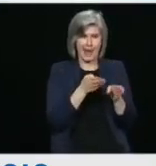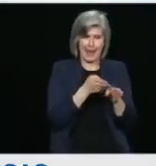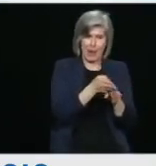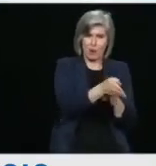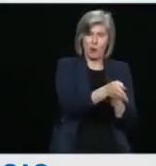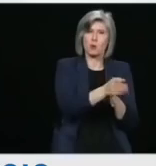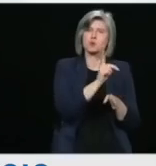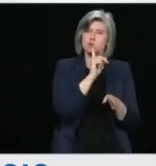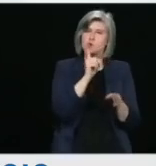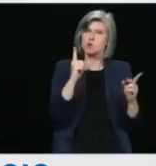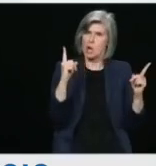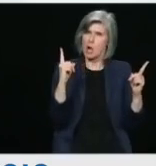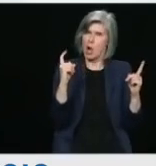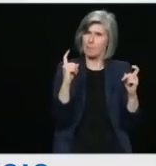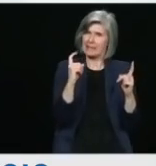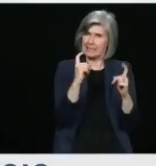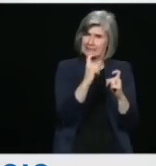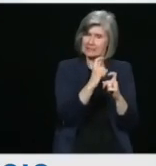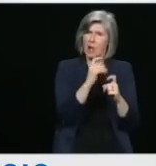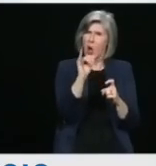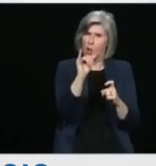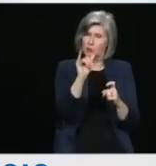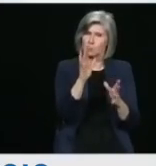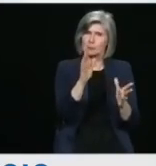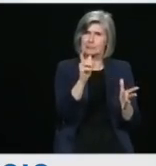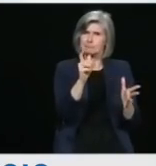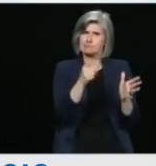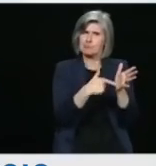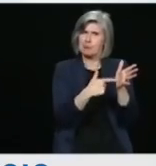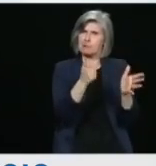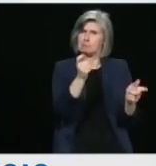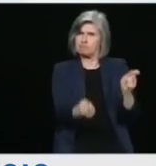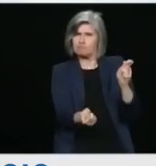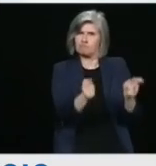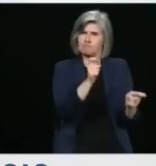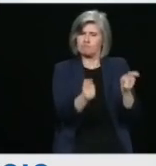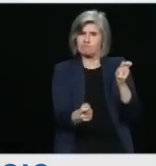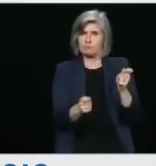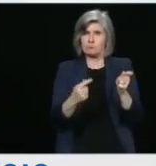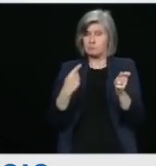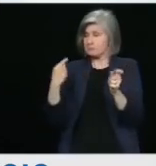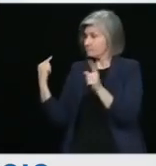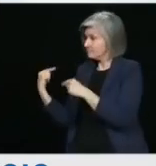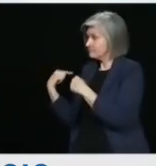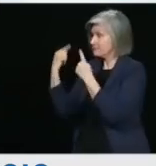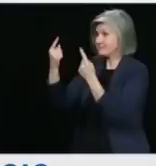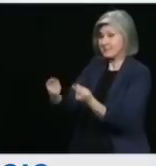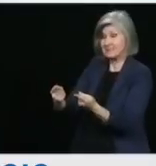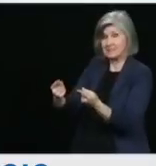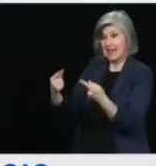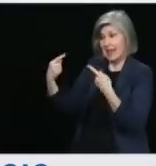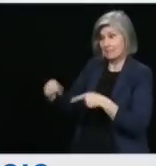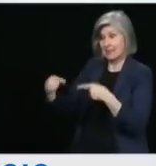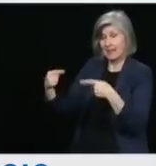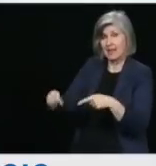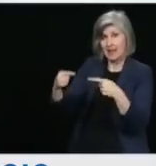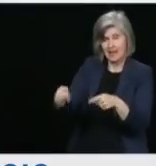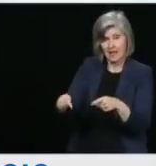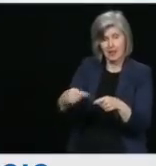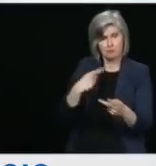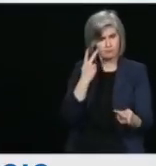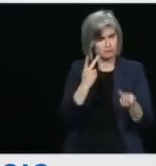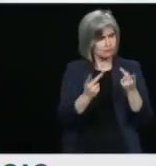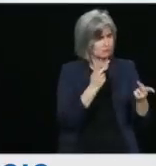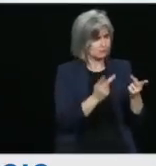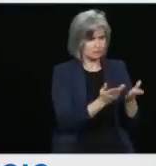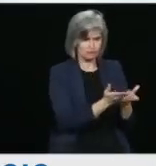the circumstances leading up to this decision, I believe that at all times, people were acting in good faith in an effort to